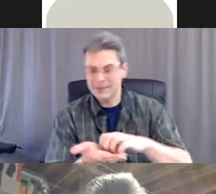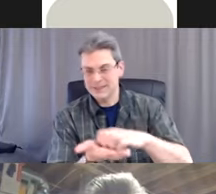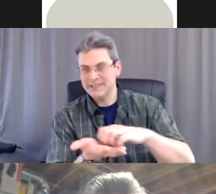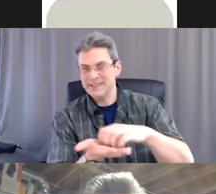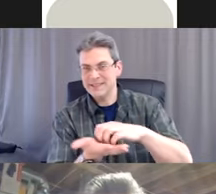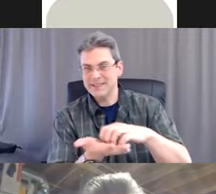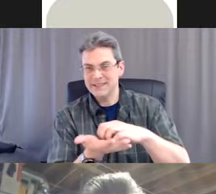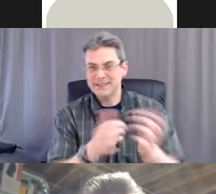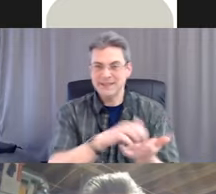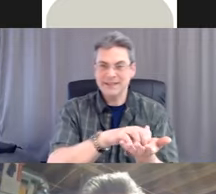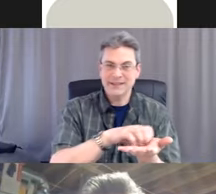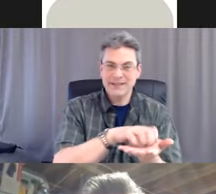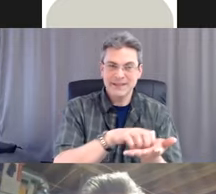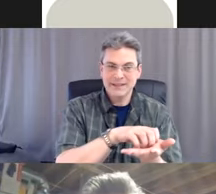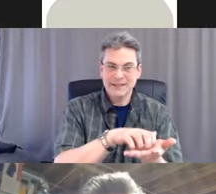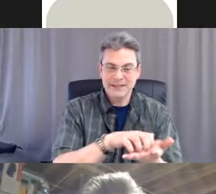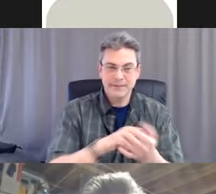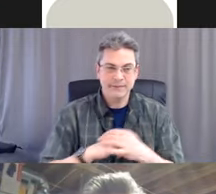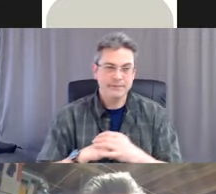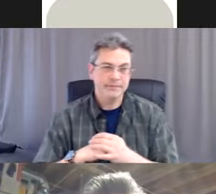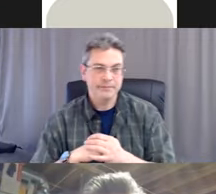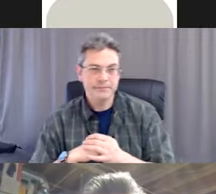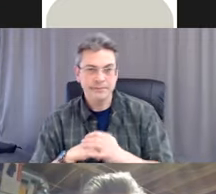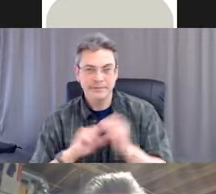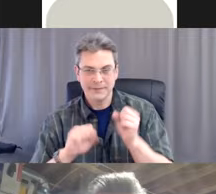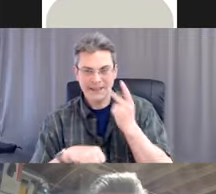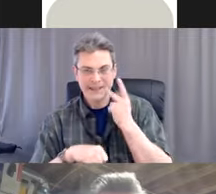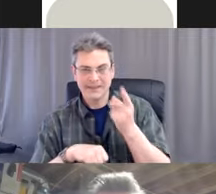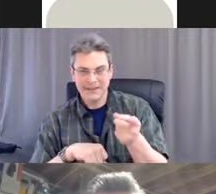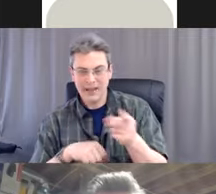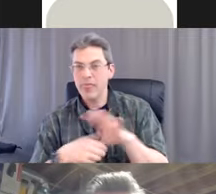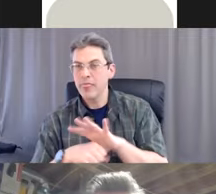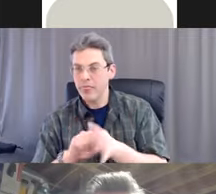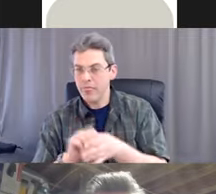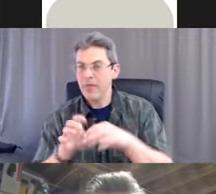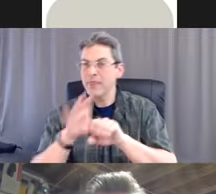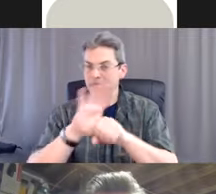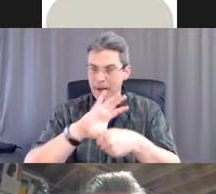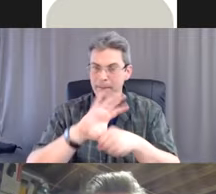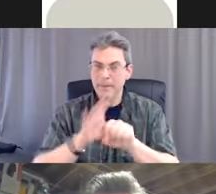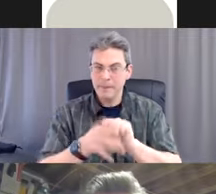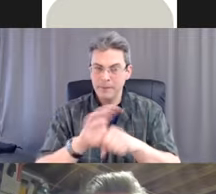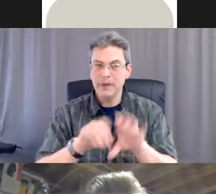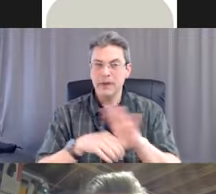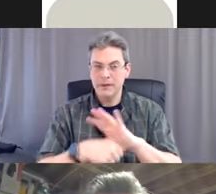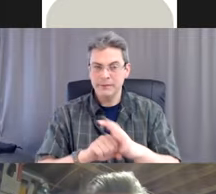in your opposite palm. Rub each thumb clasped in the opposite hand.